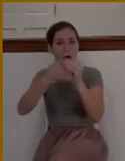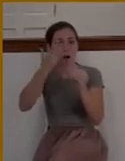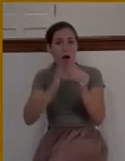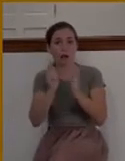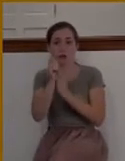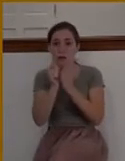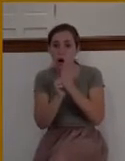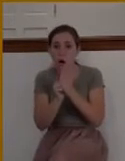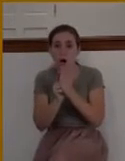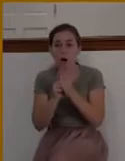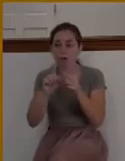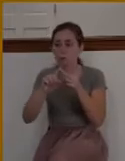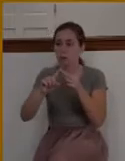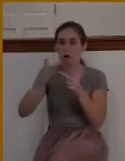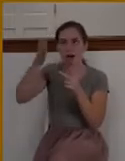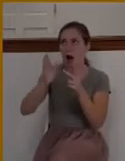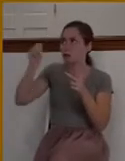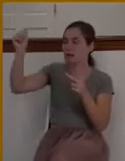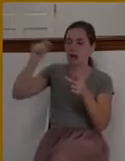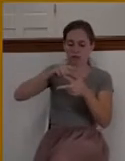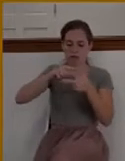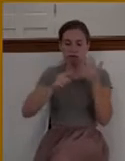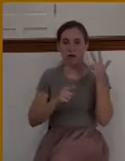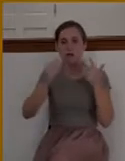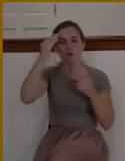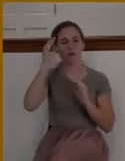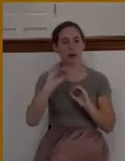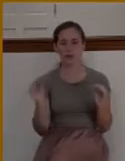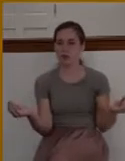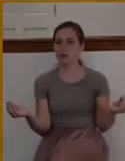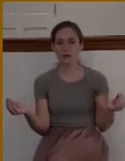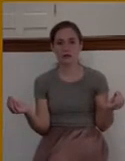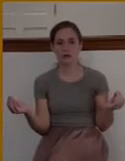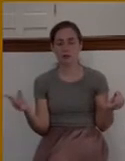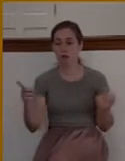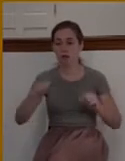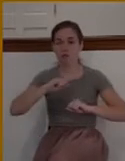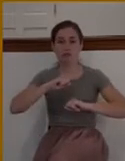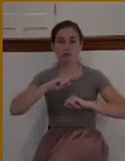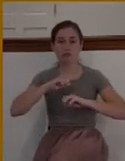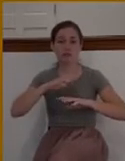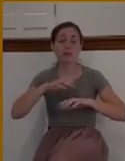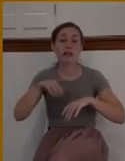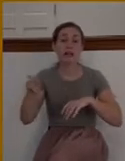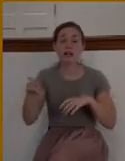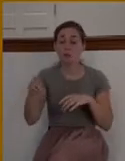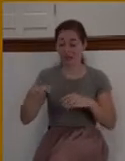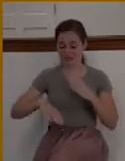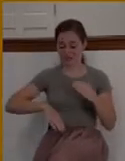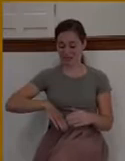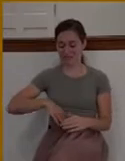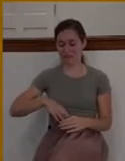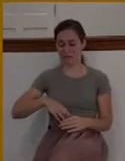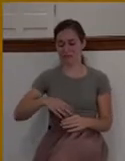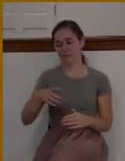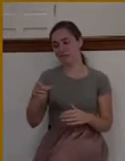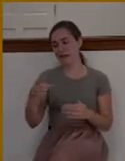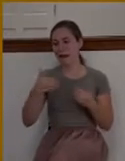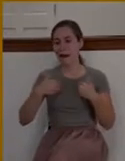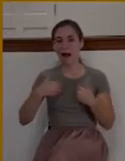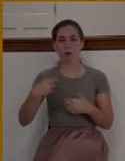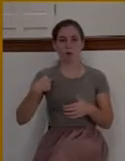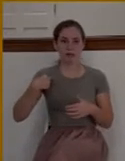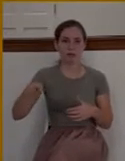And so what are we seeing here about this man? He was filled with religious pride. He didn't